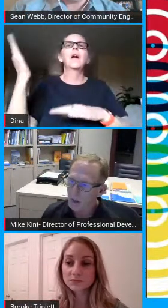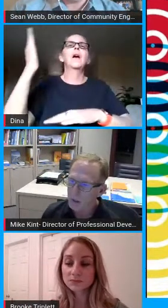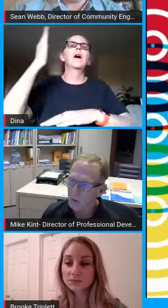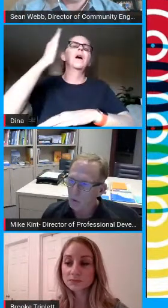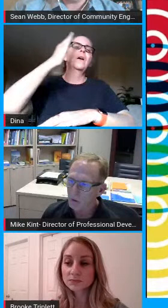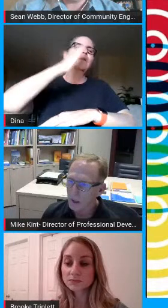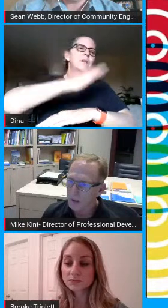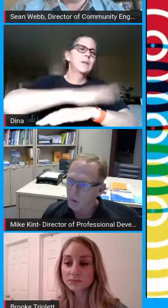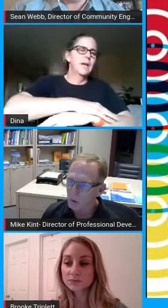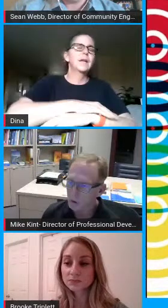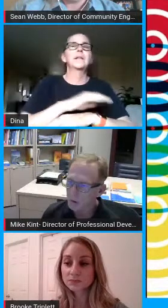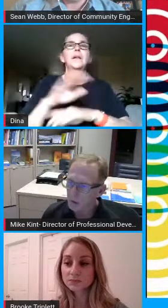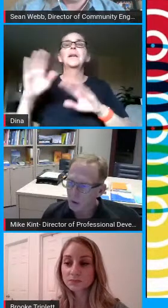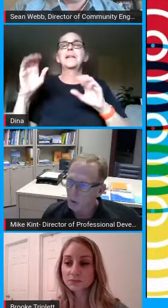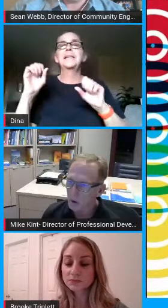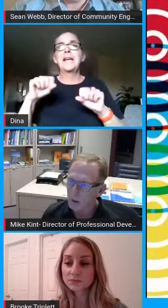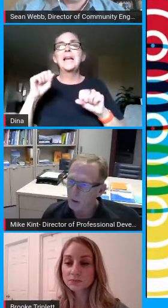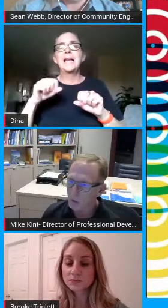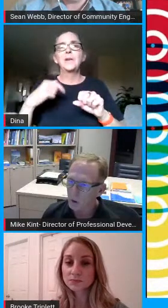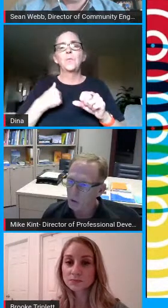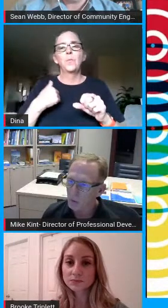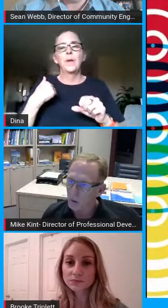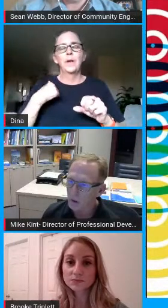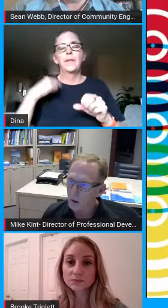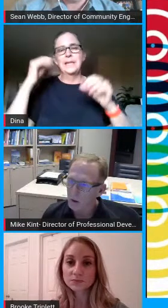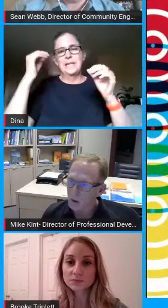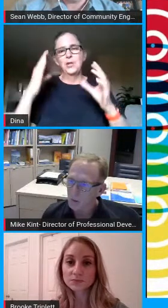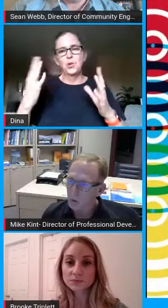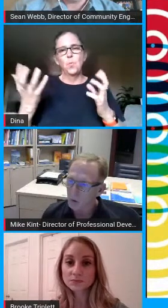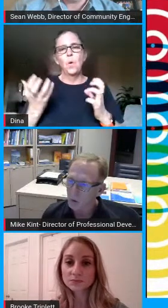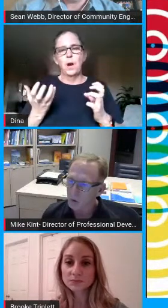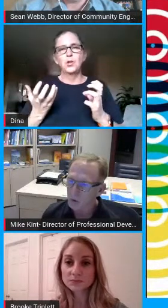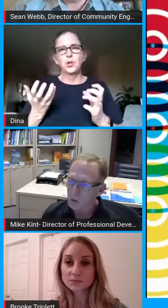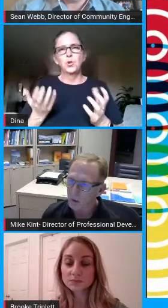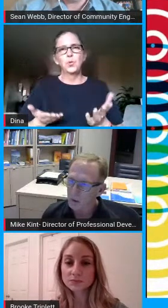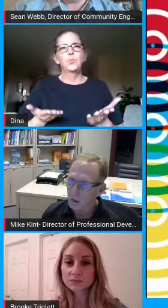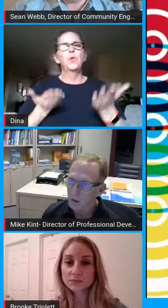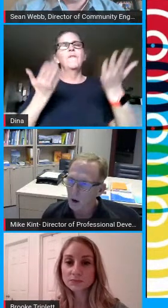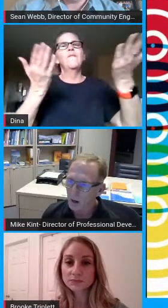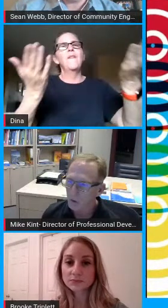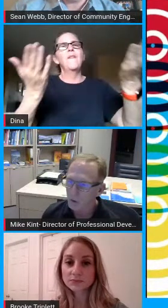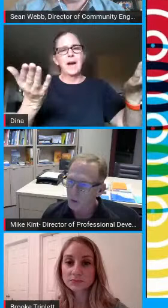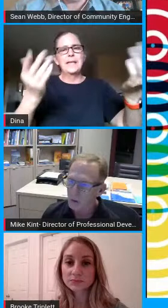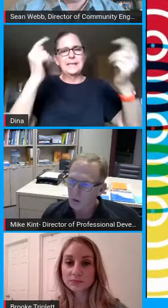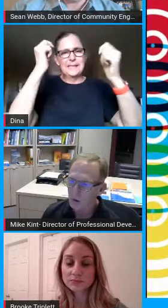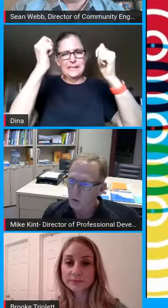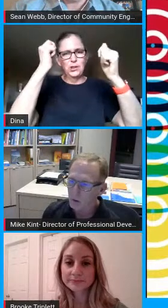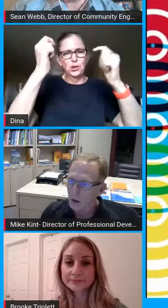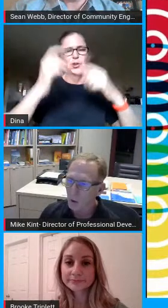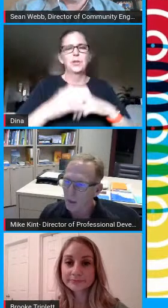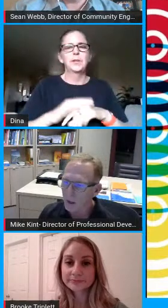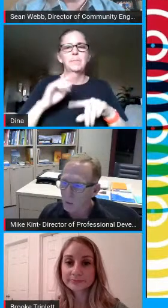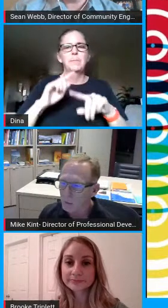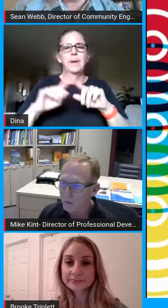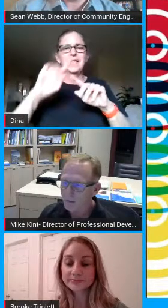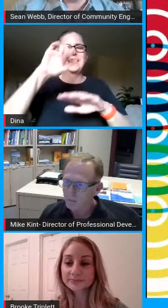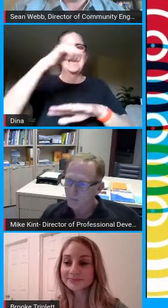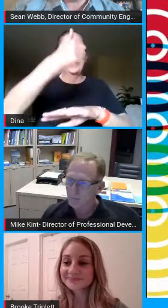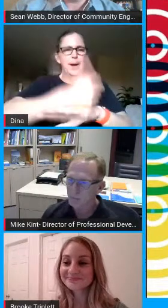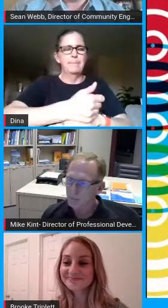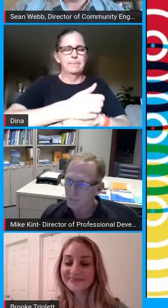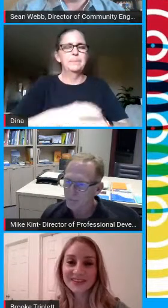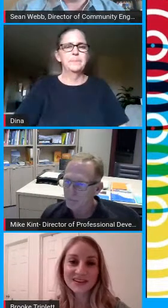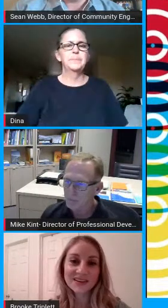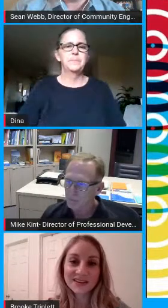like to provide that and of course avid tutoring goes on as well with our middle school and in our high school so i hope that helps